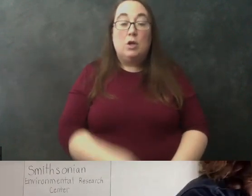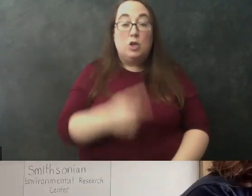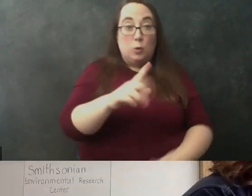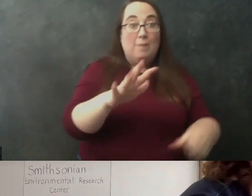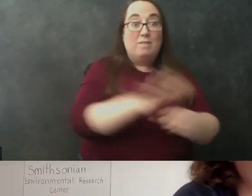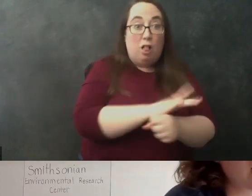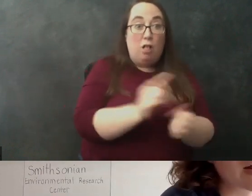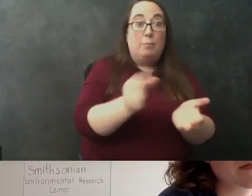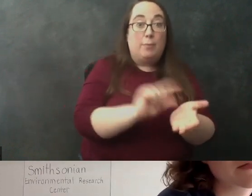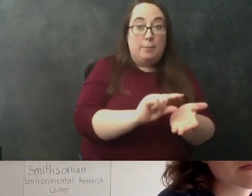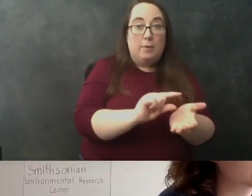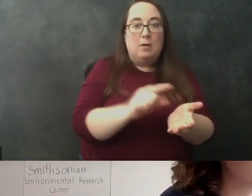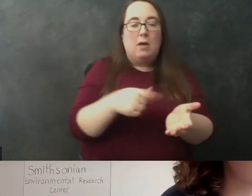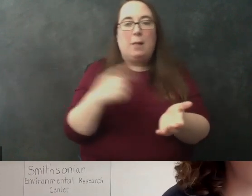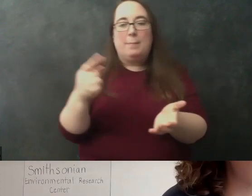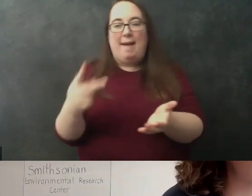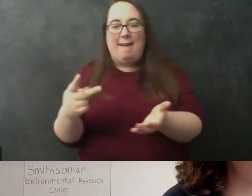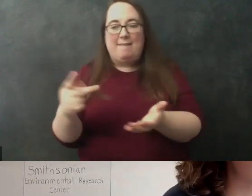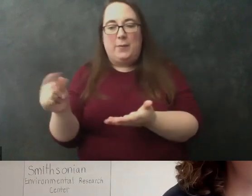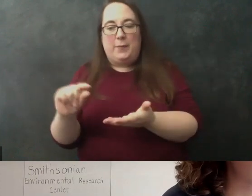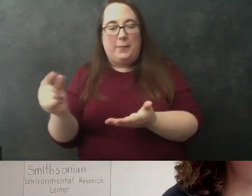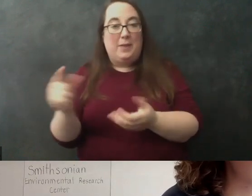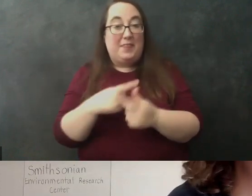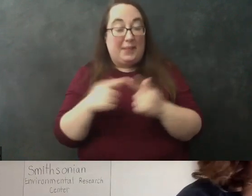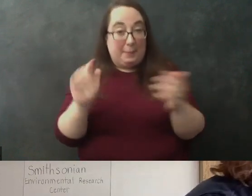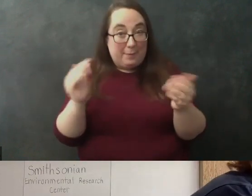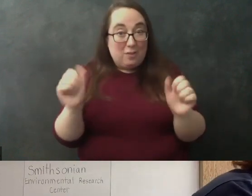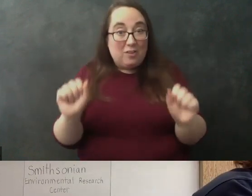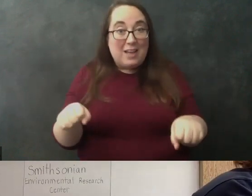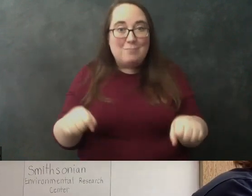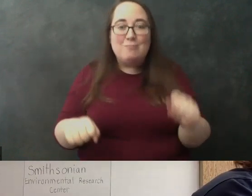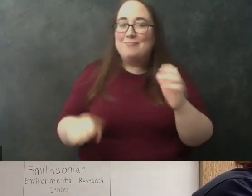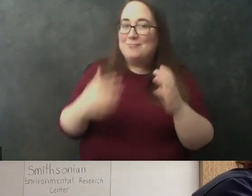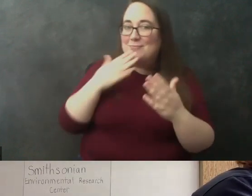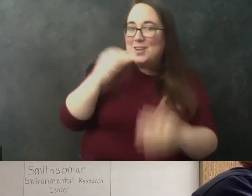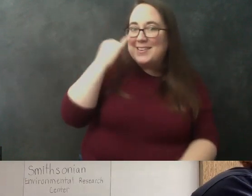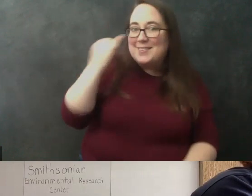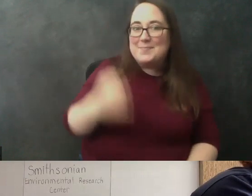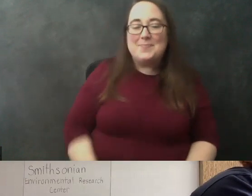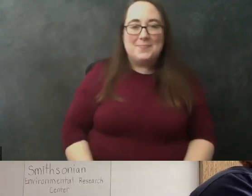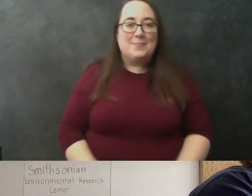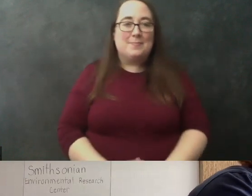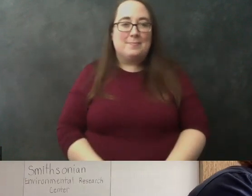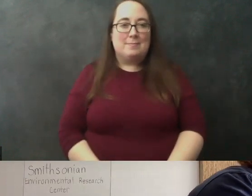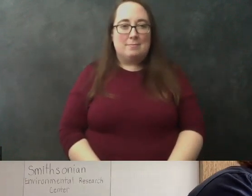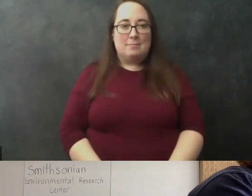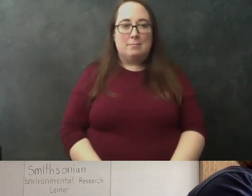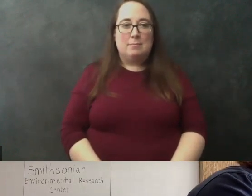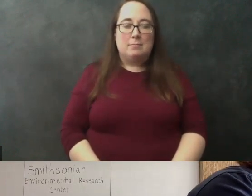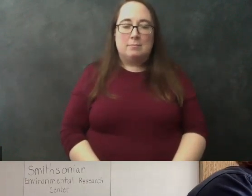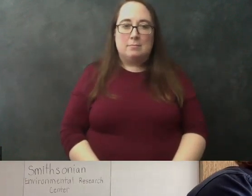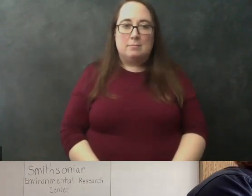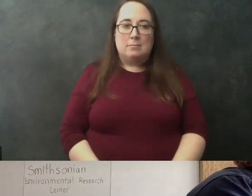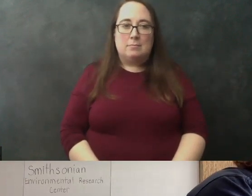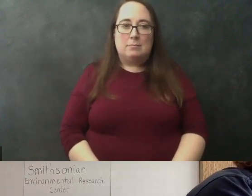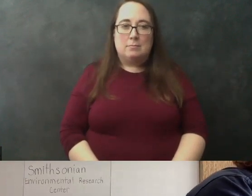what if i just put half and we can see what happens that's a good idea okay i'm gonna put the whole thing in we'll see what happens i'm